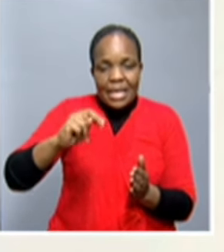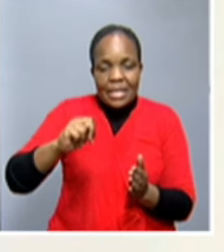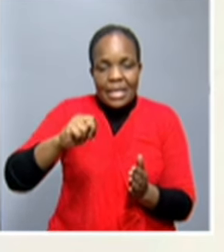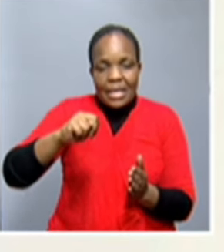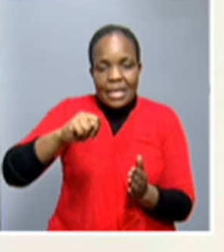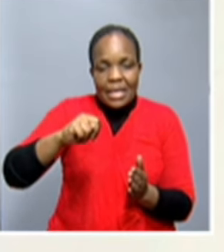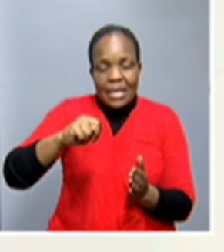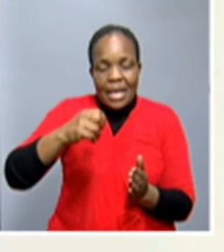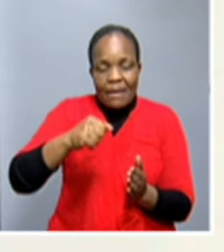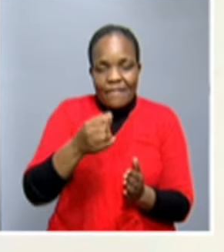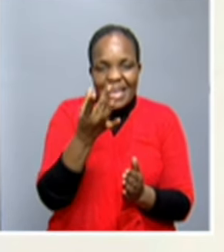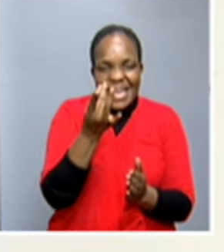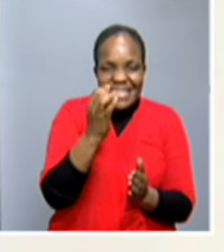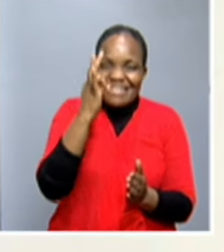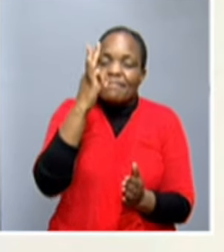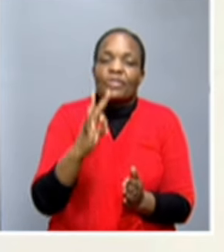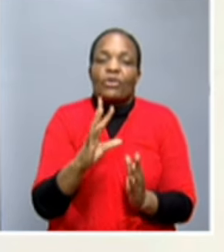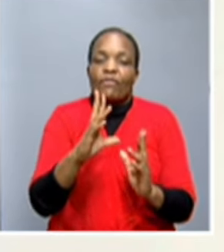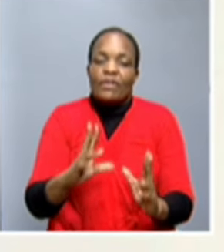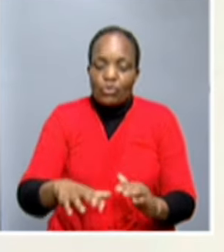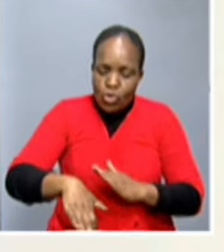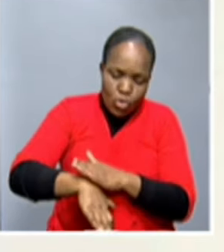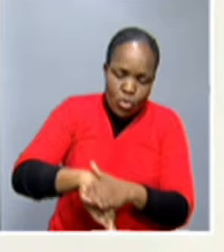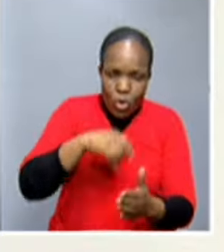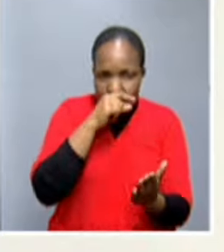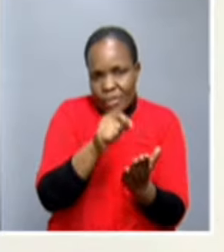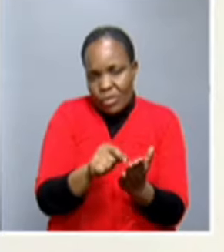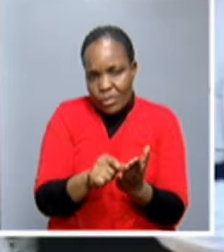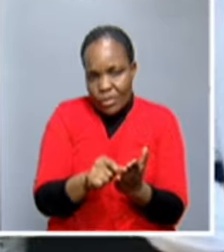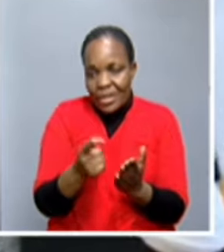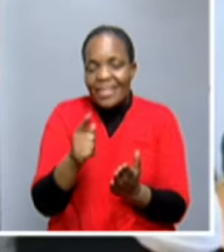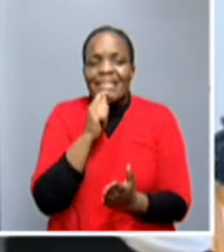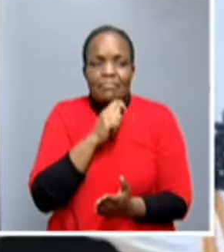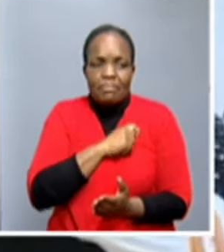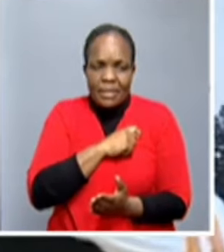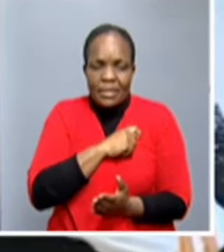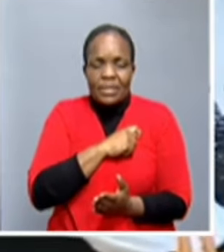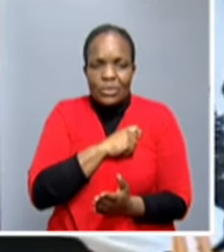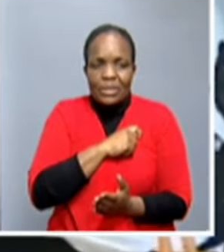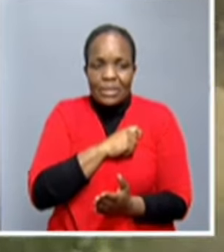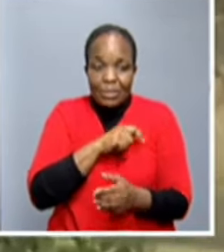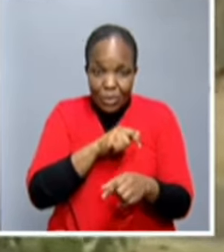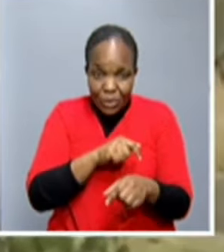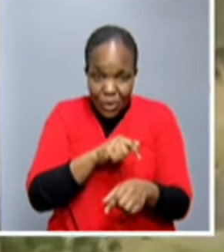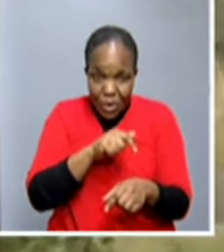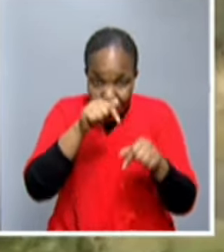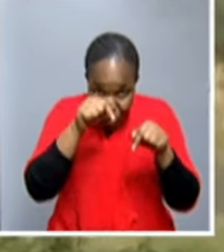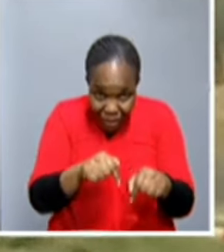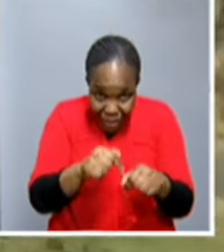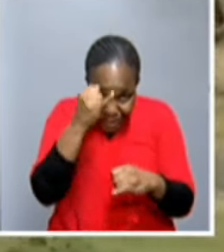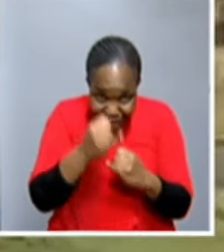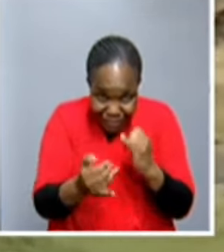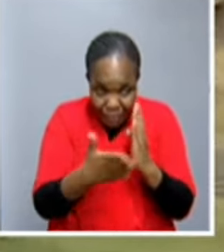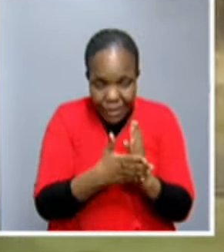confident that they might reach 90 percent if not 100 percent